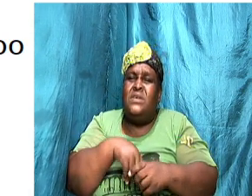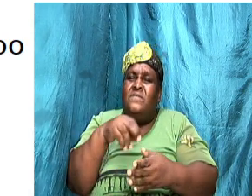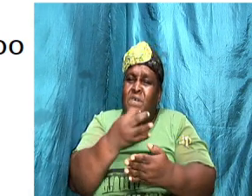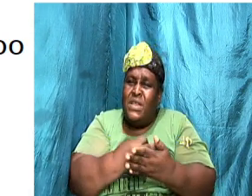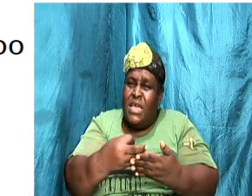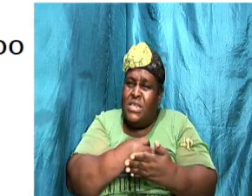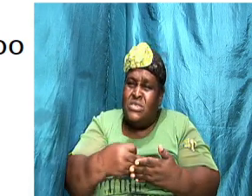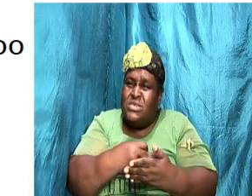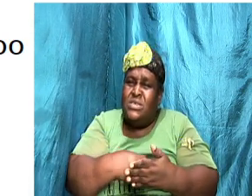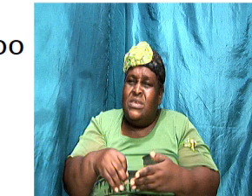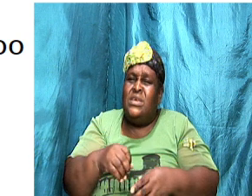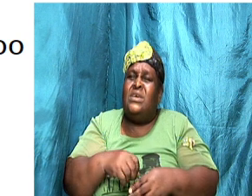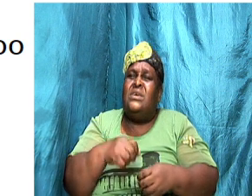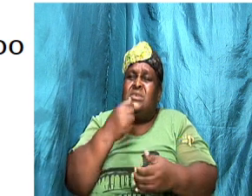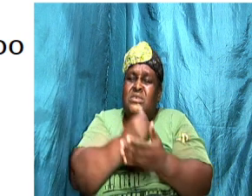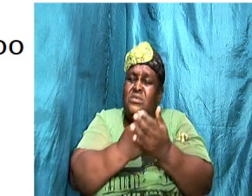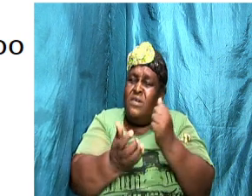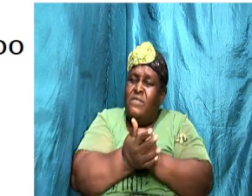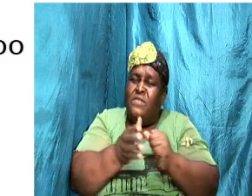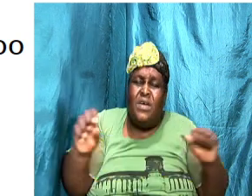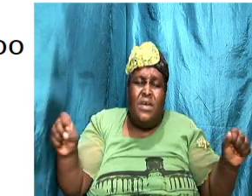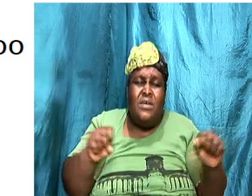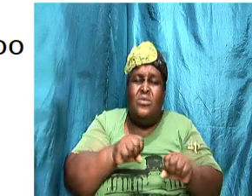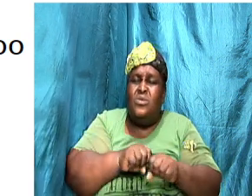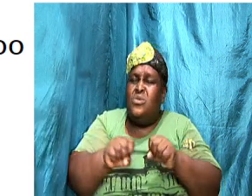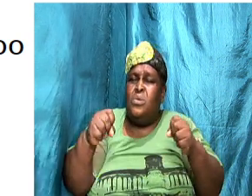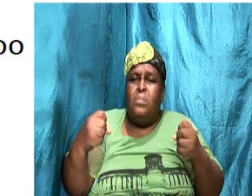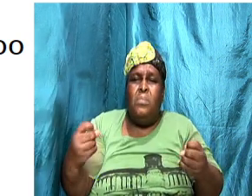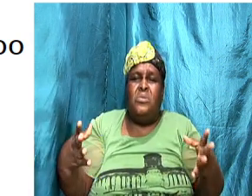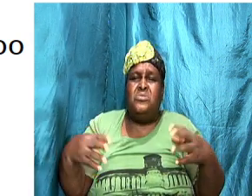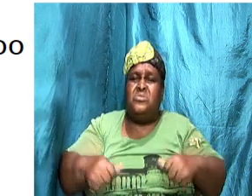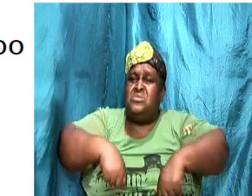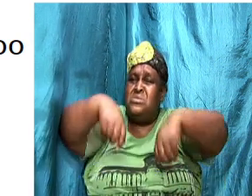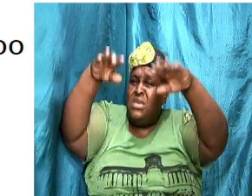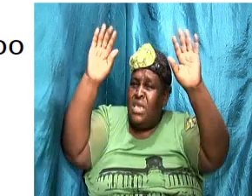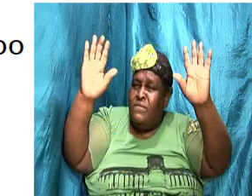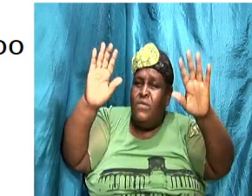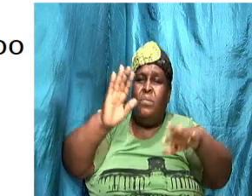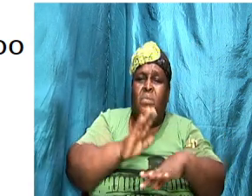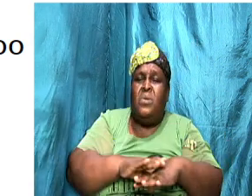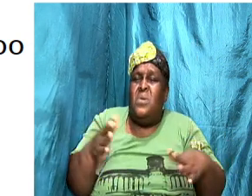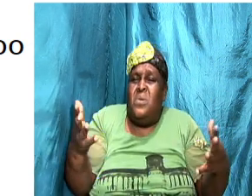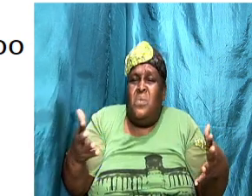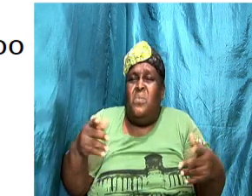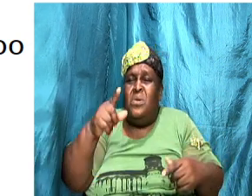sacrifice so much that you are willing to give up on what you have invested